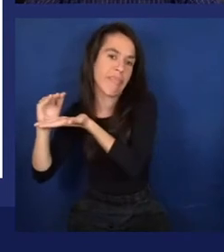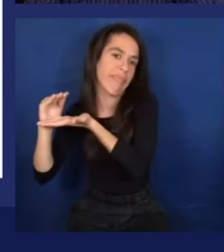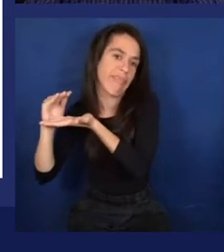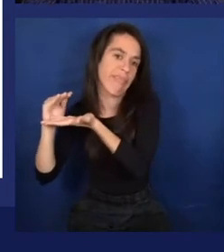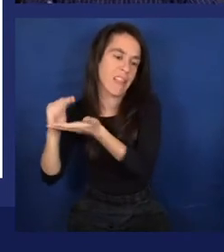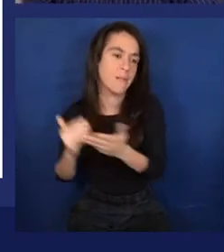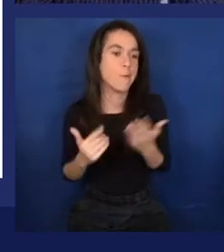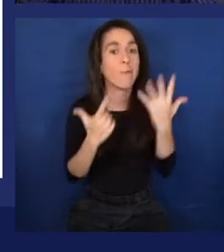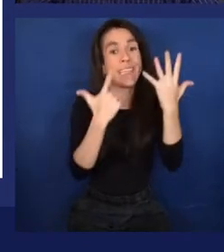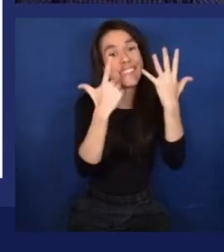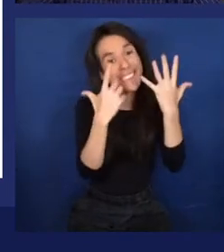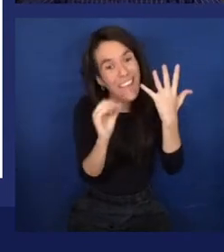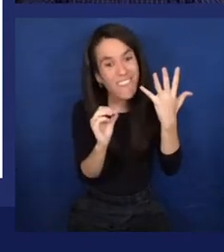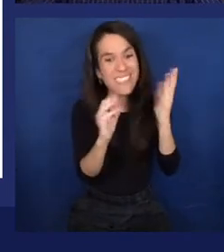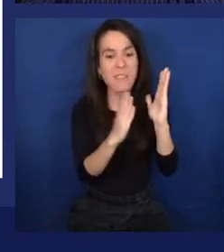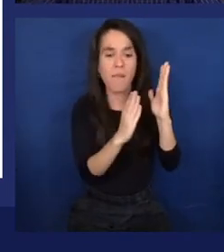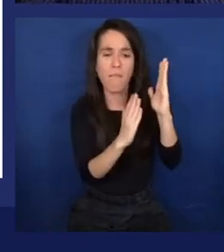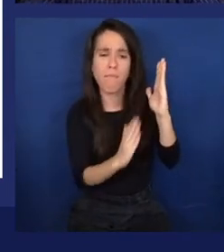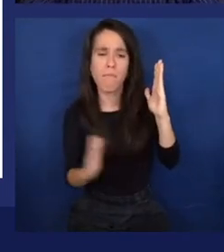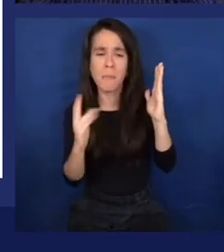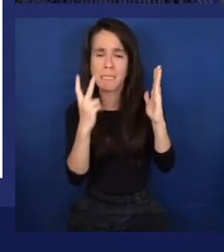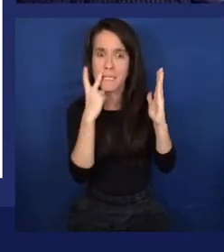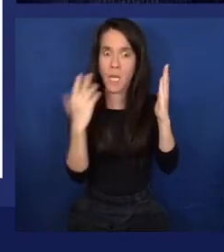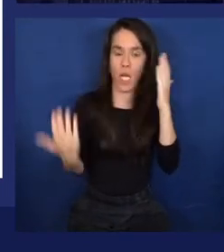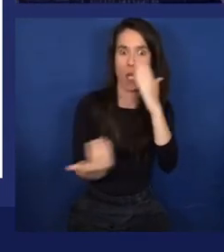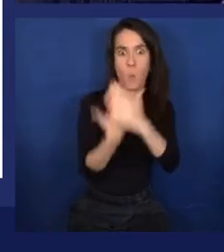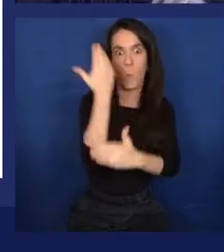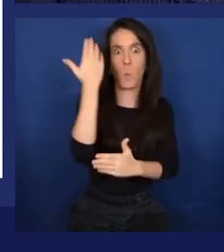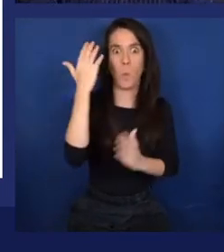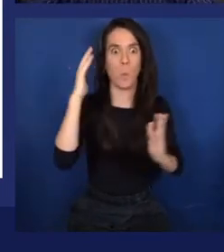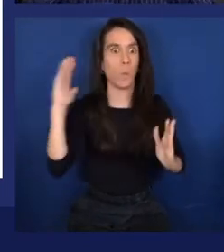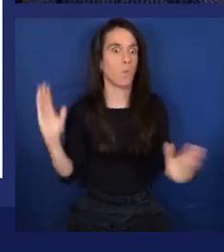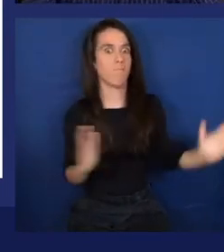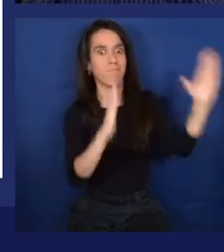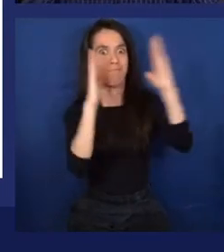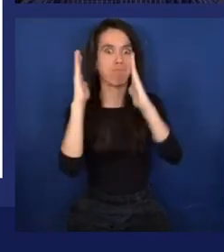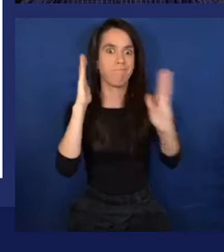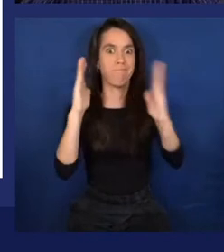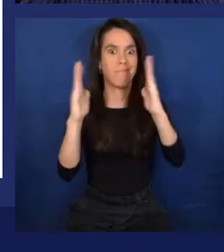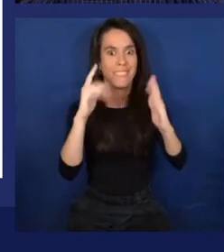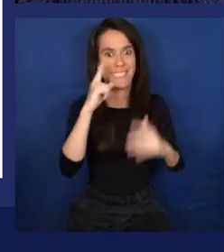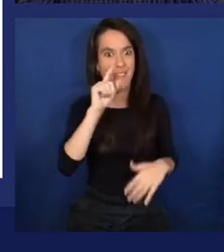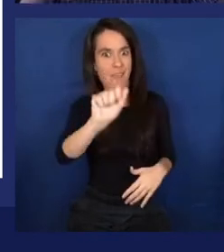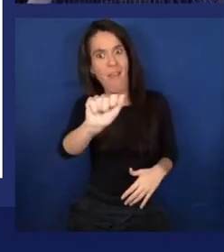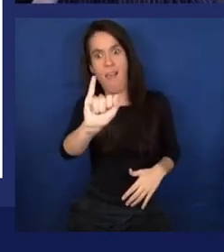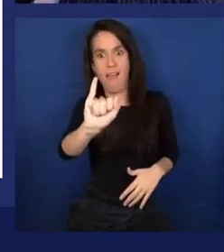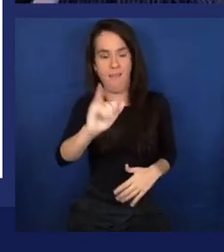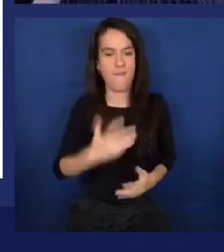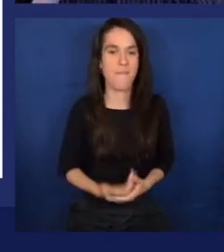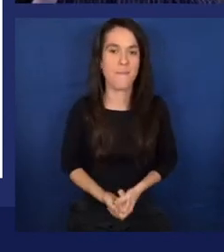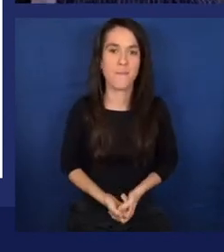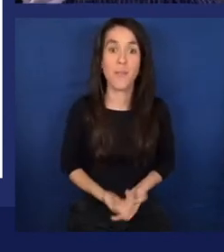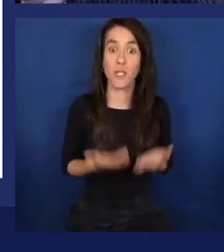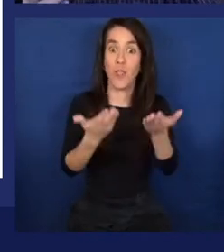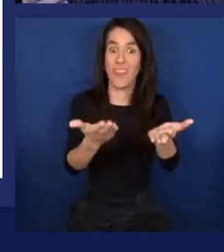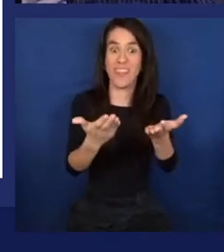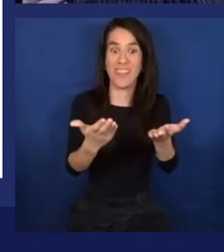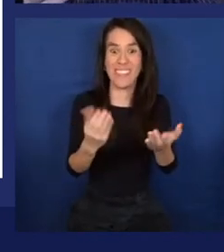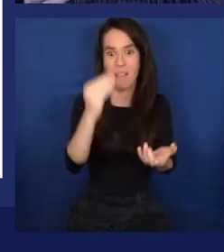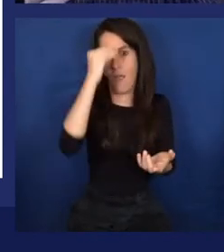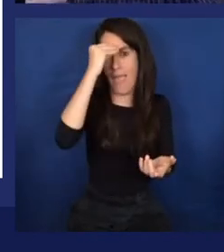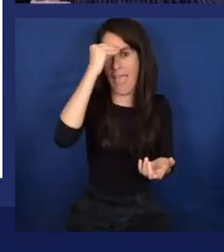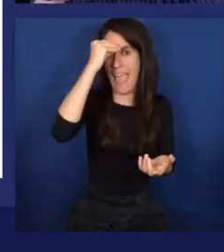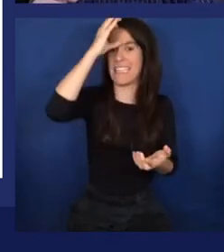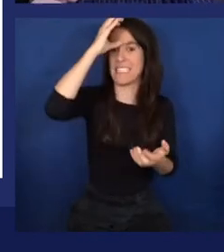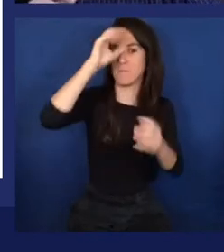period, you do see a new generation of what was then wrapped in the AI banner again. So this is the expert system model.